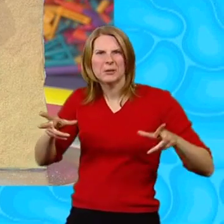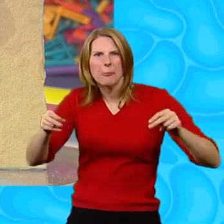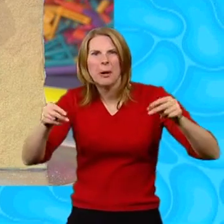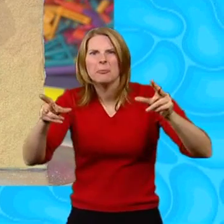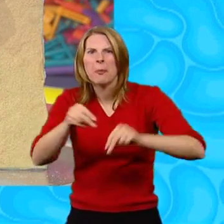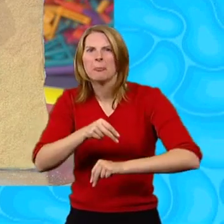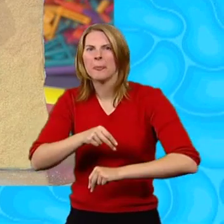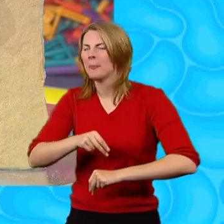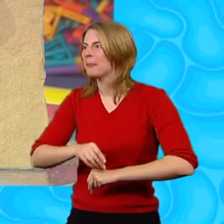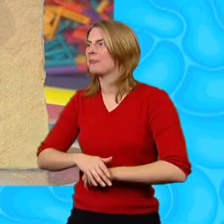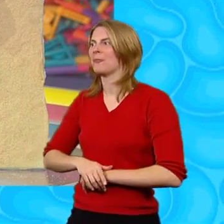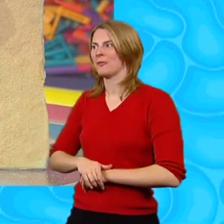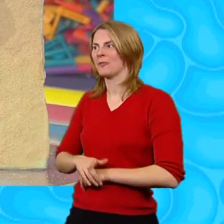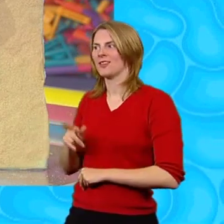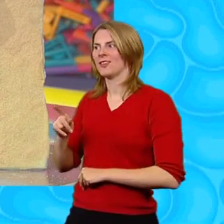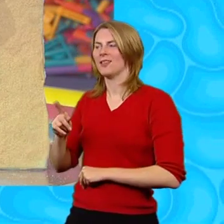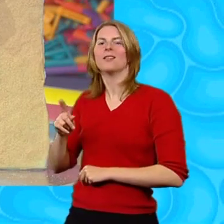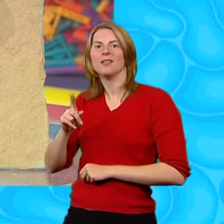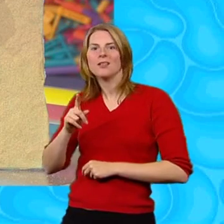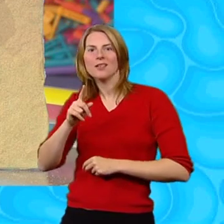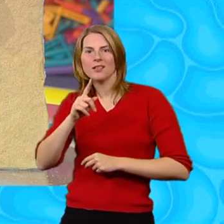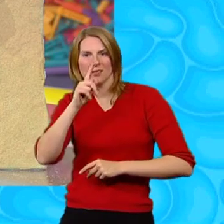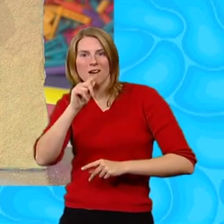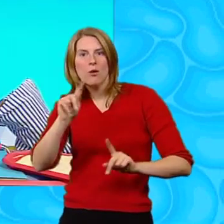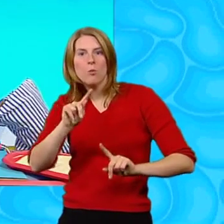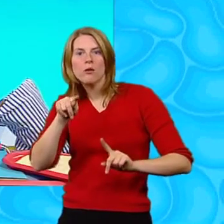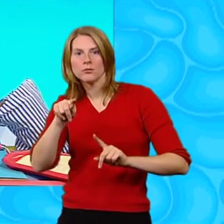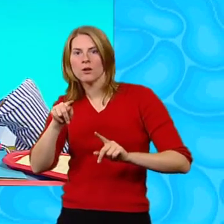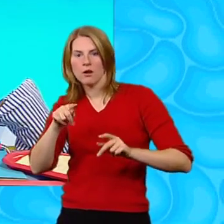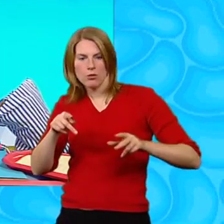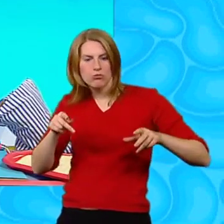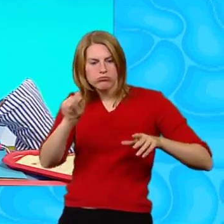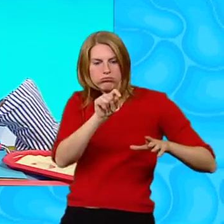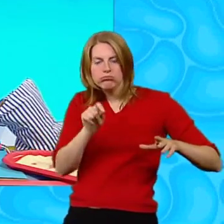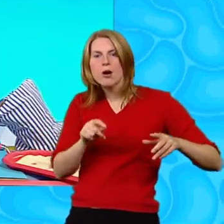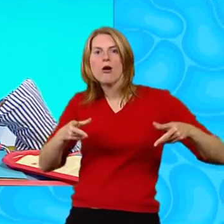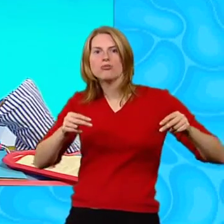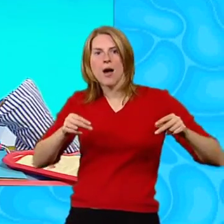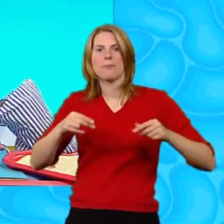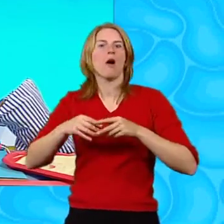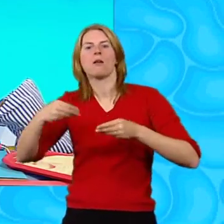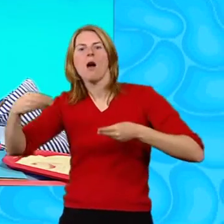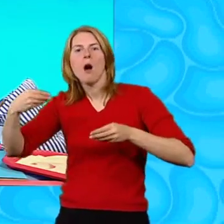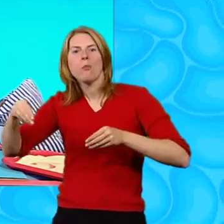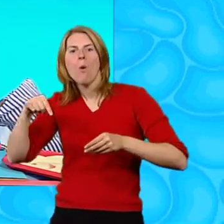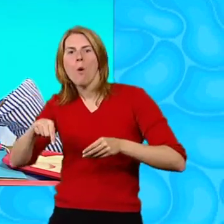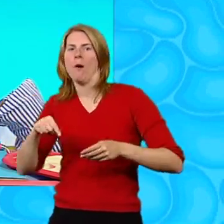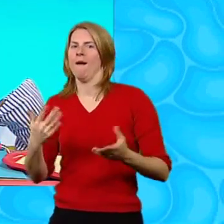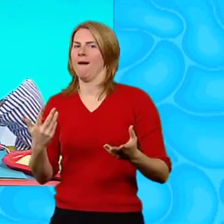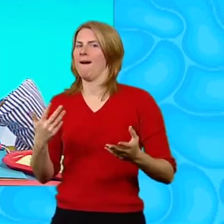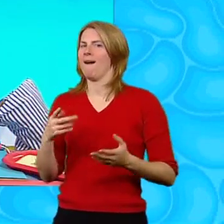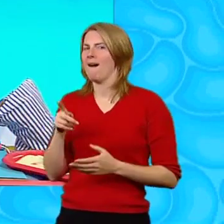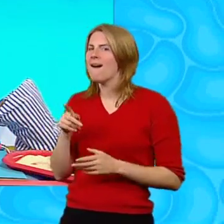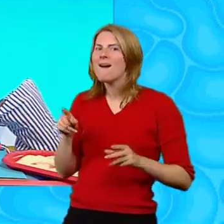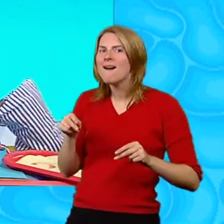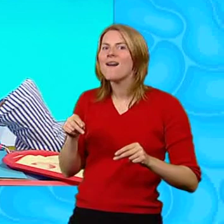You can do that by drawing a crab shape onto cardboard. What a little nipper, eh? So go on, try making